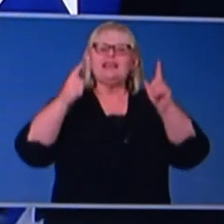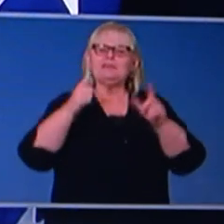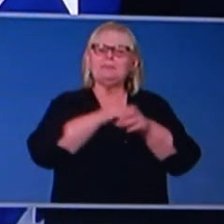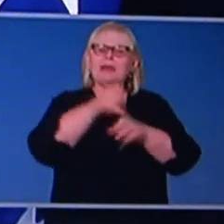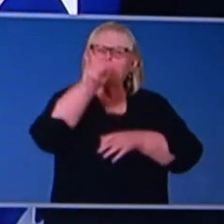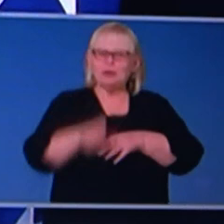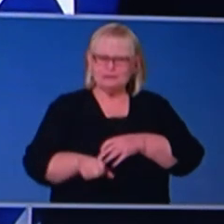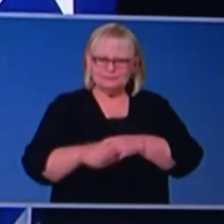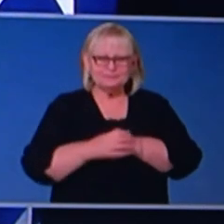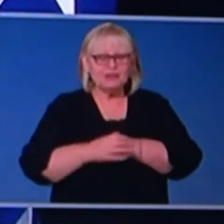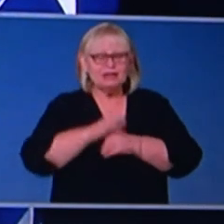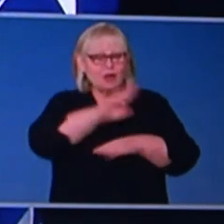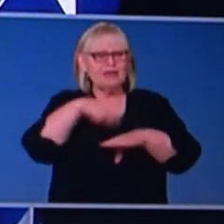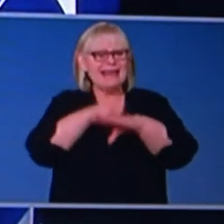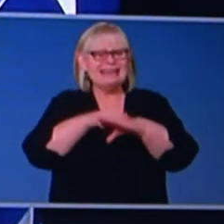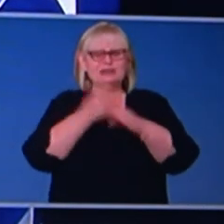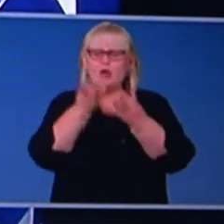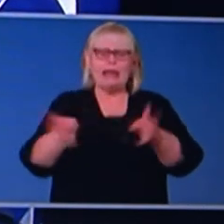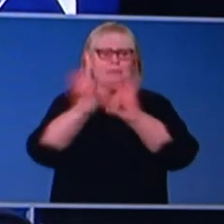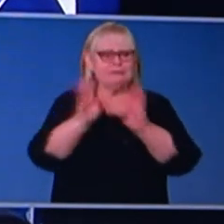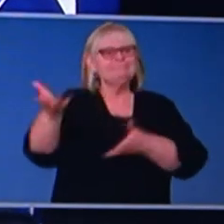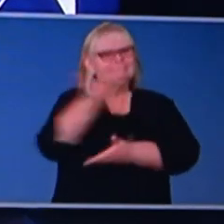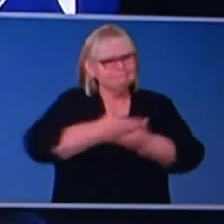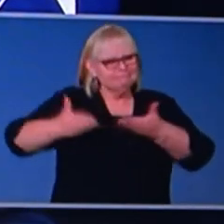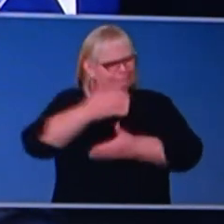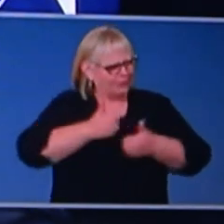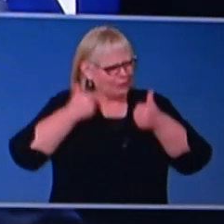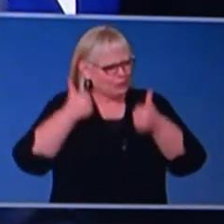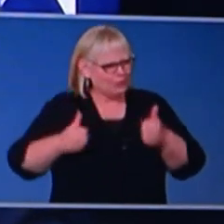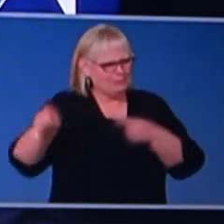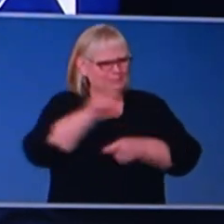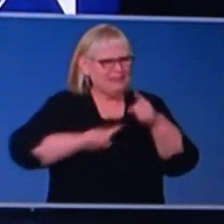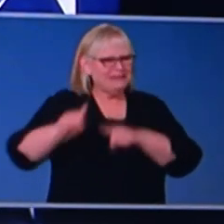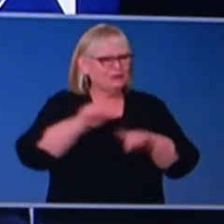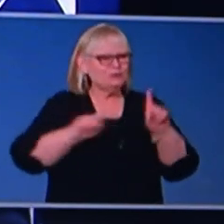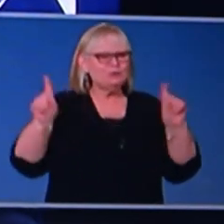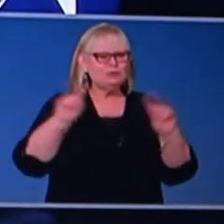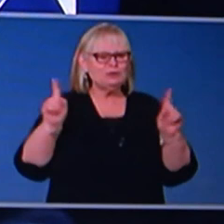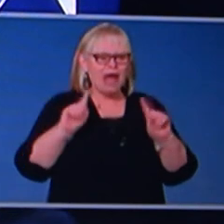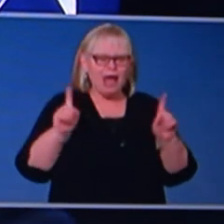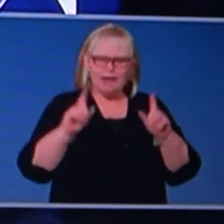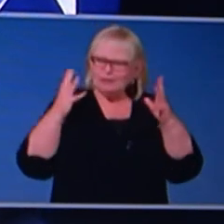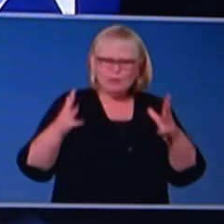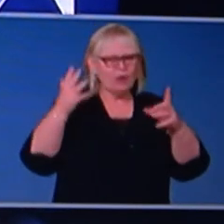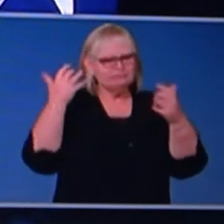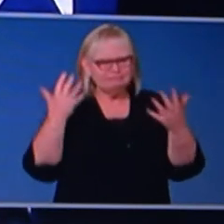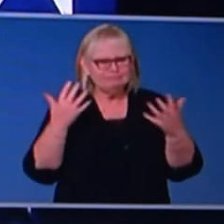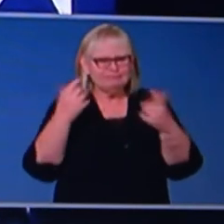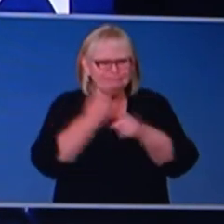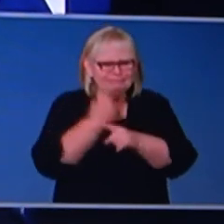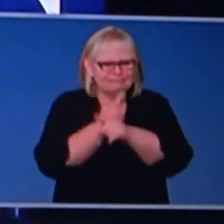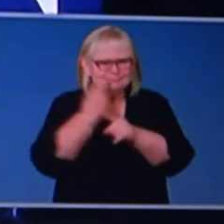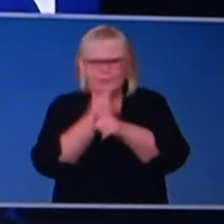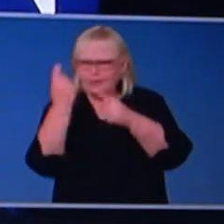very productive meeting of the National Cabinet today, and importantly today we discuss many issues,